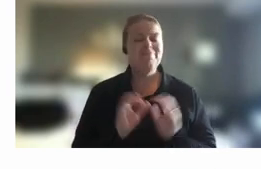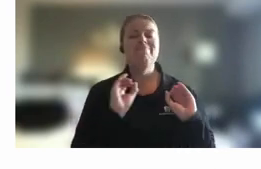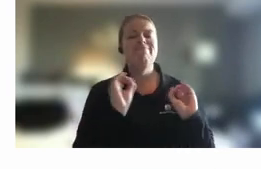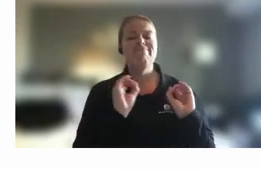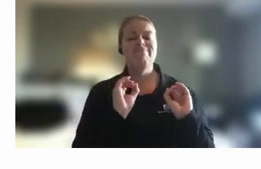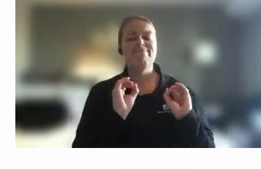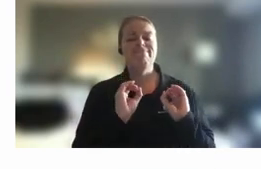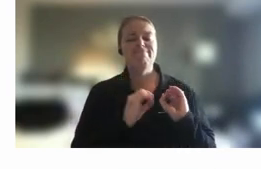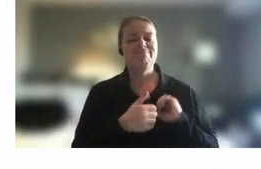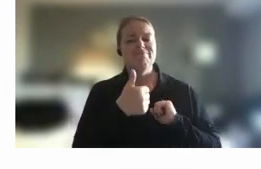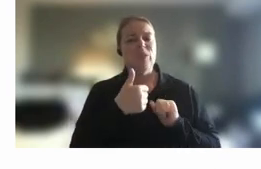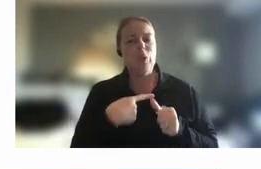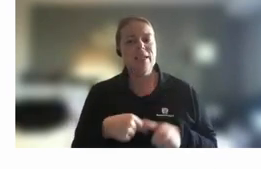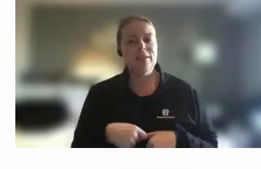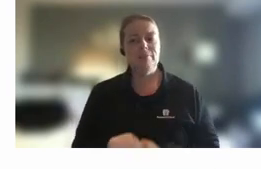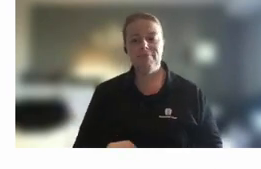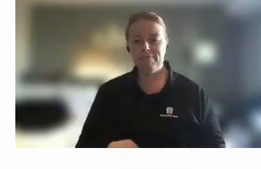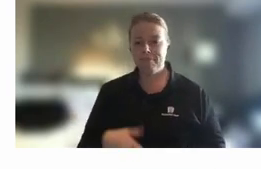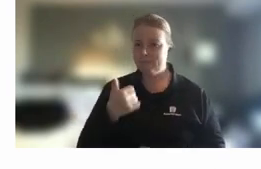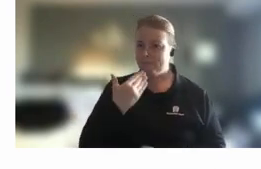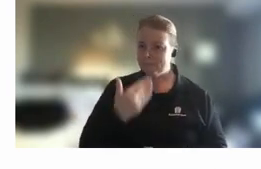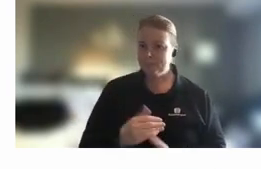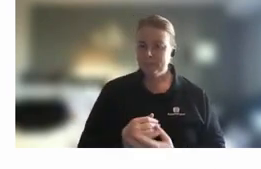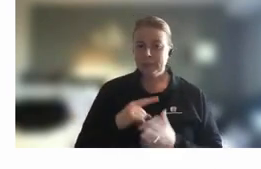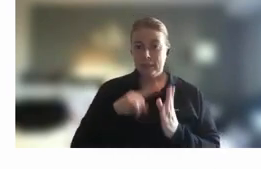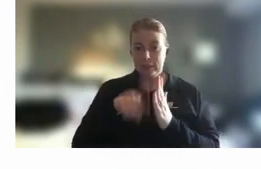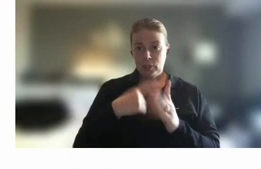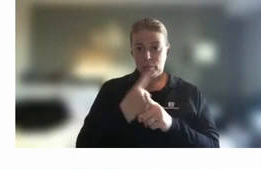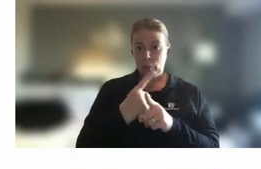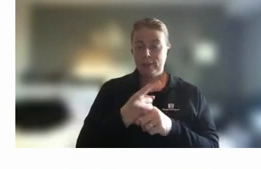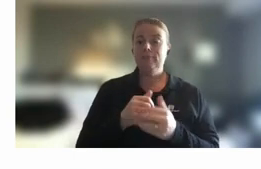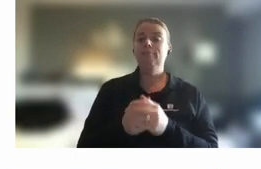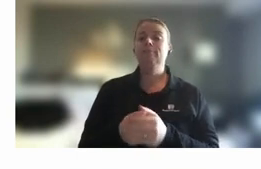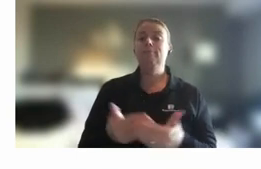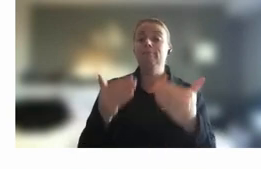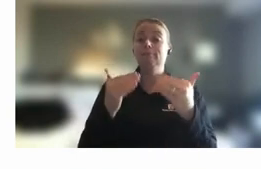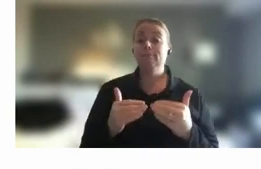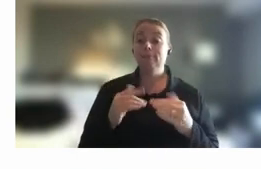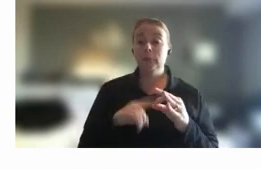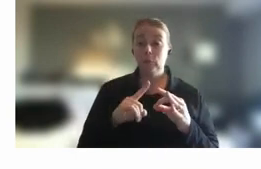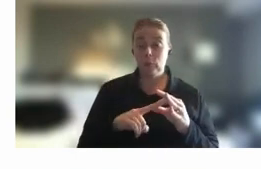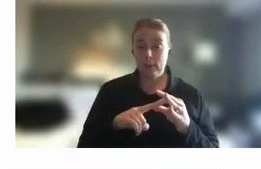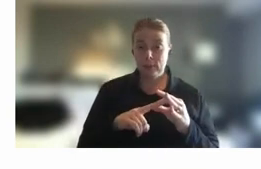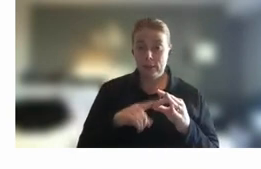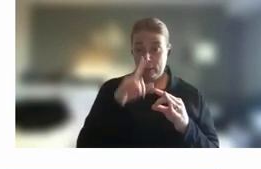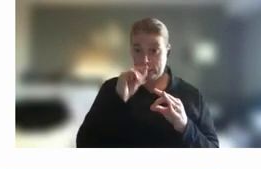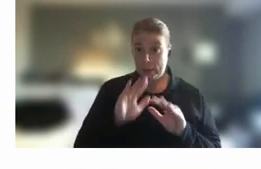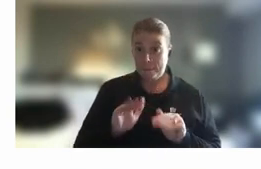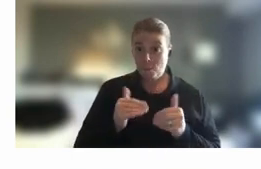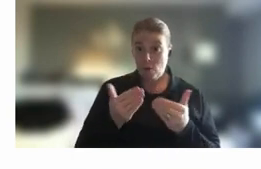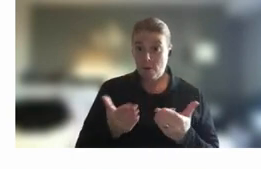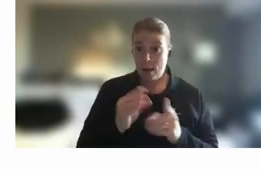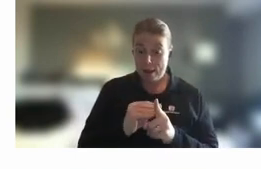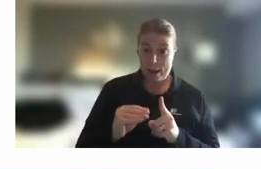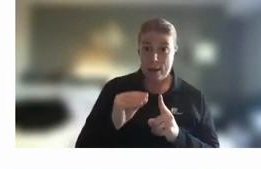they're great great answers okay great so next question is can you provide an update on the intent